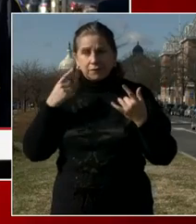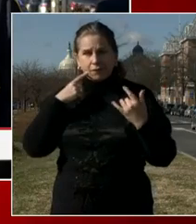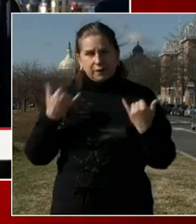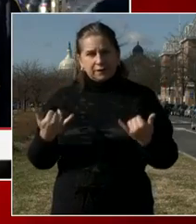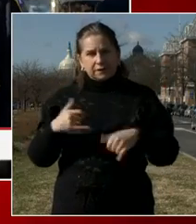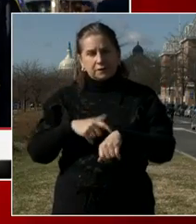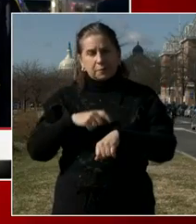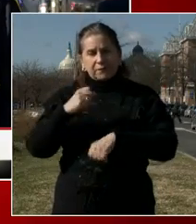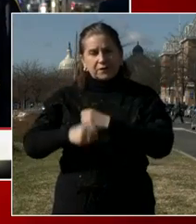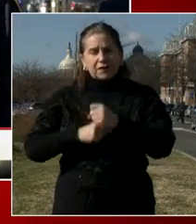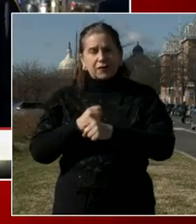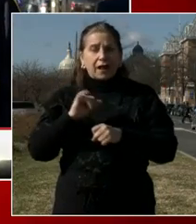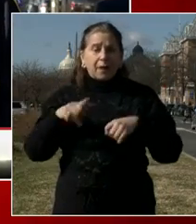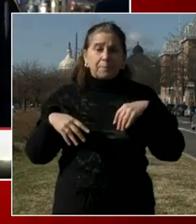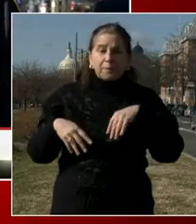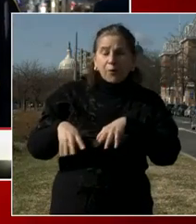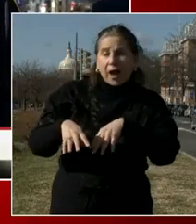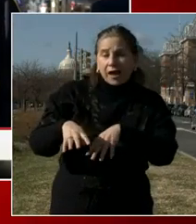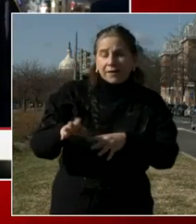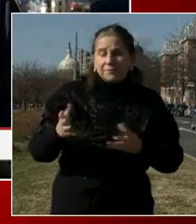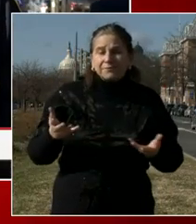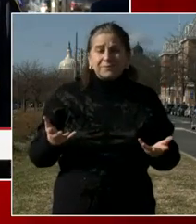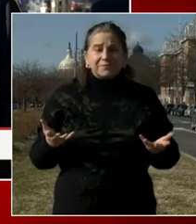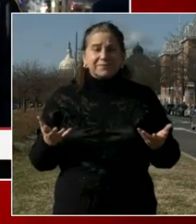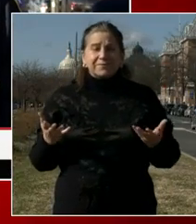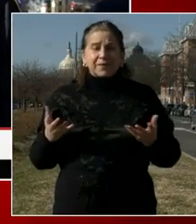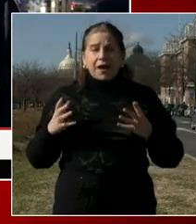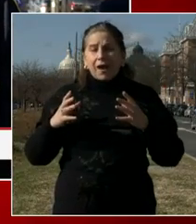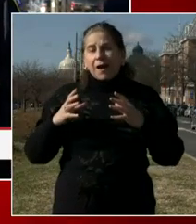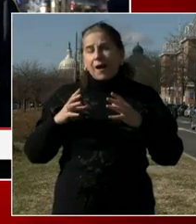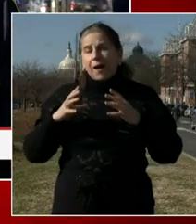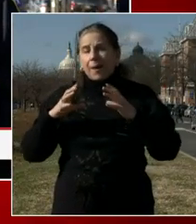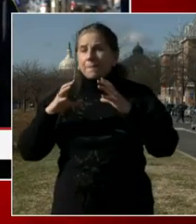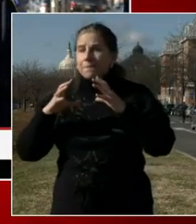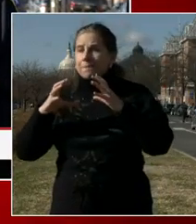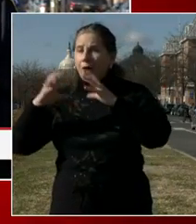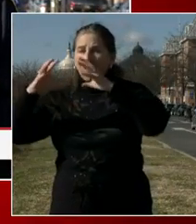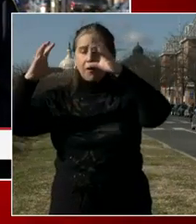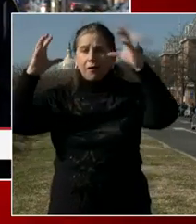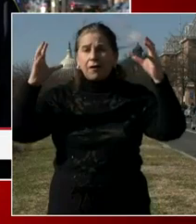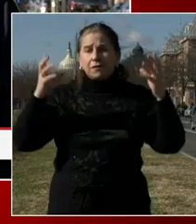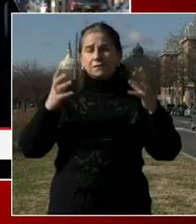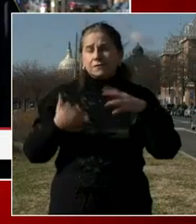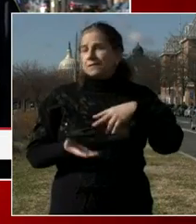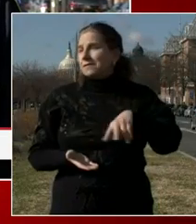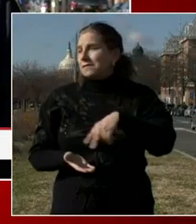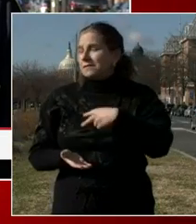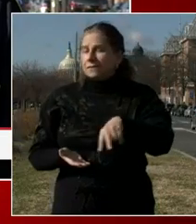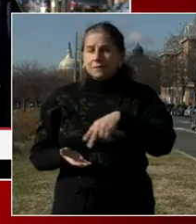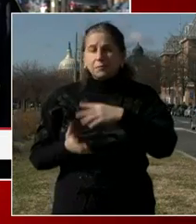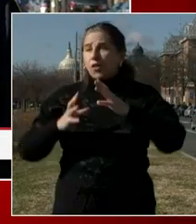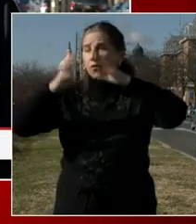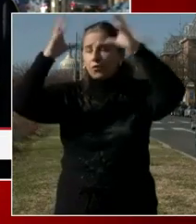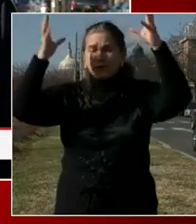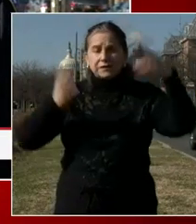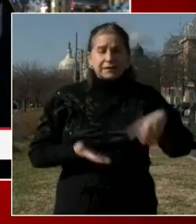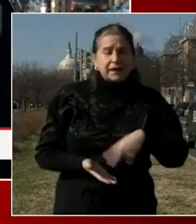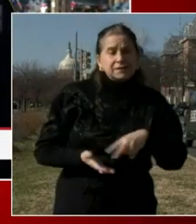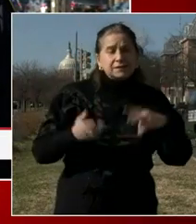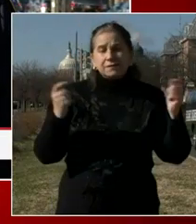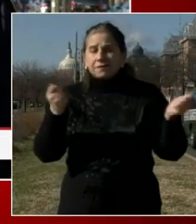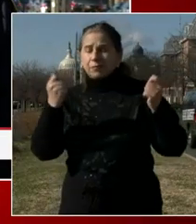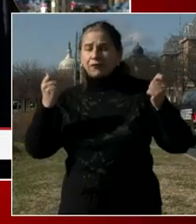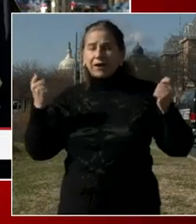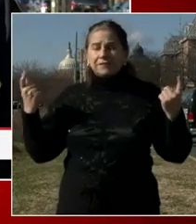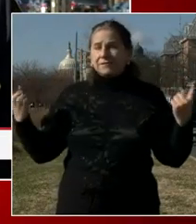parade, like balls and celebrations, like parties at various homes across the District